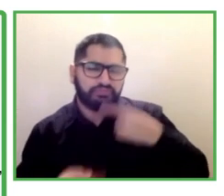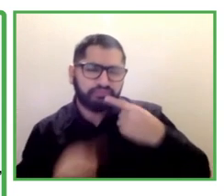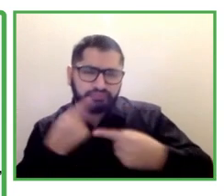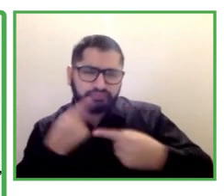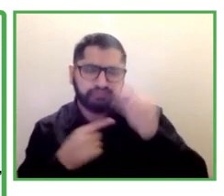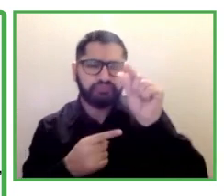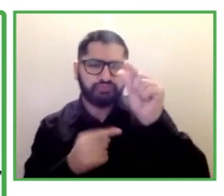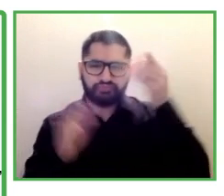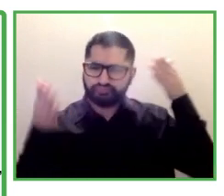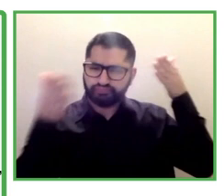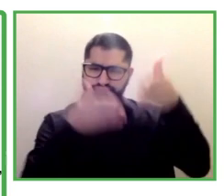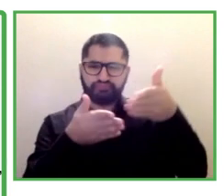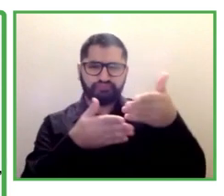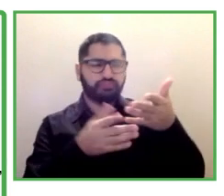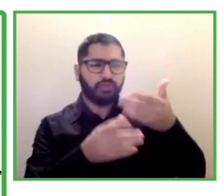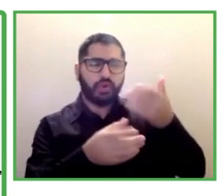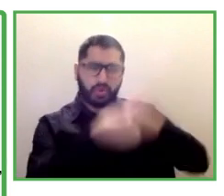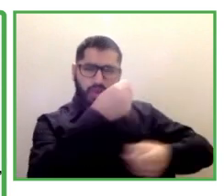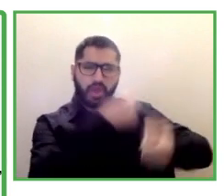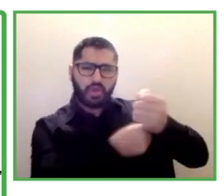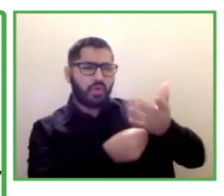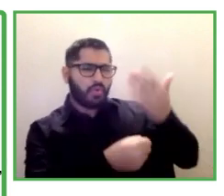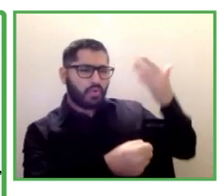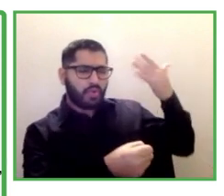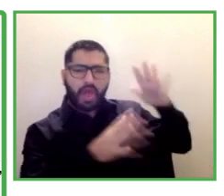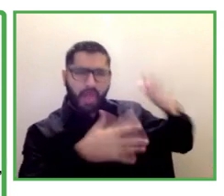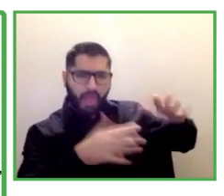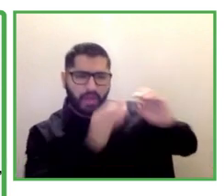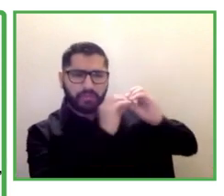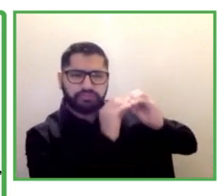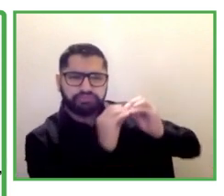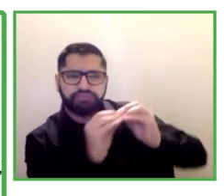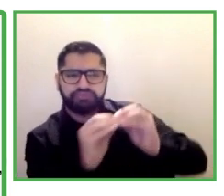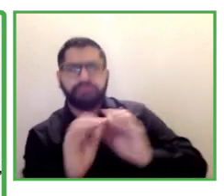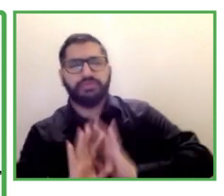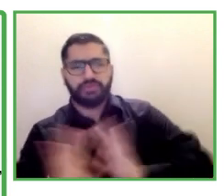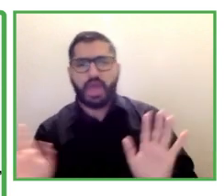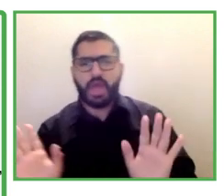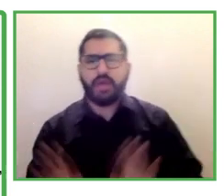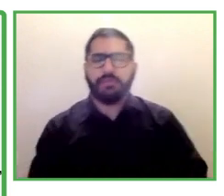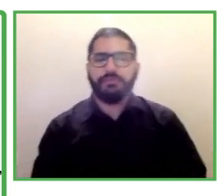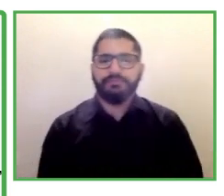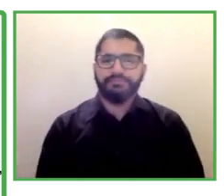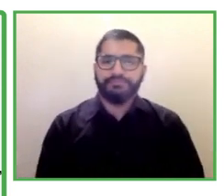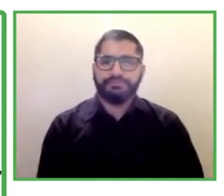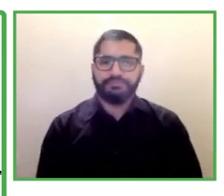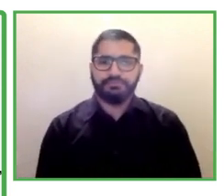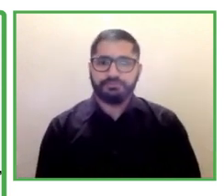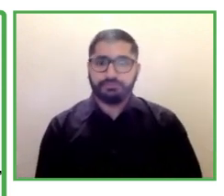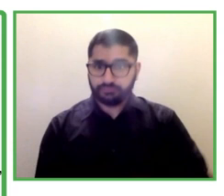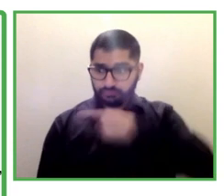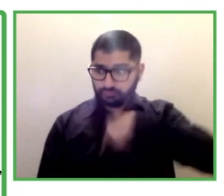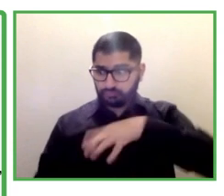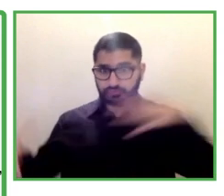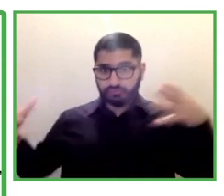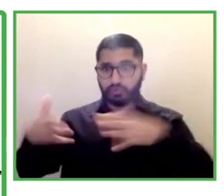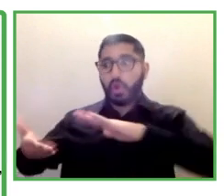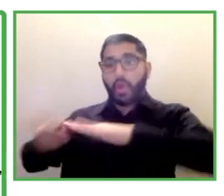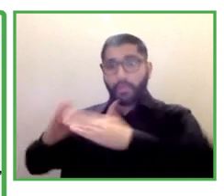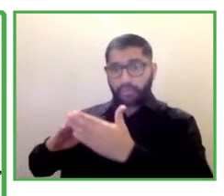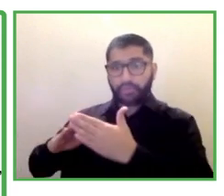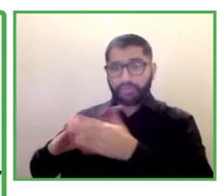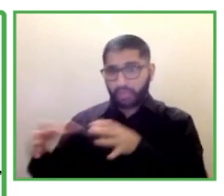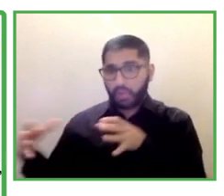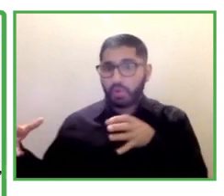Community Living Sarnia Lambton as a whole, our larger organization began in the early 50s